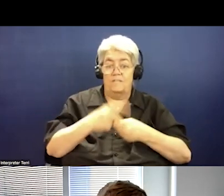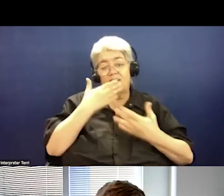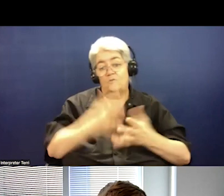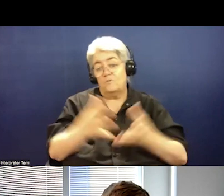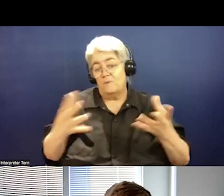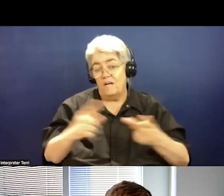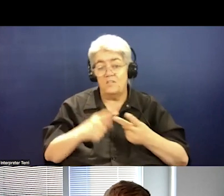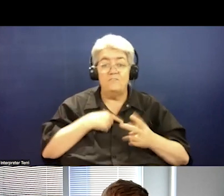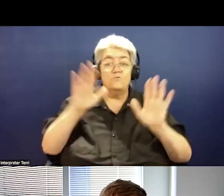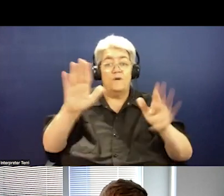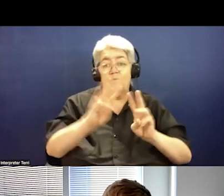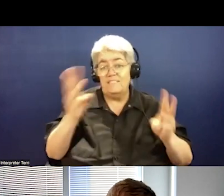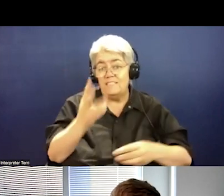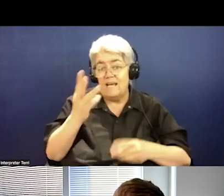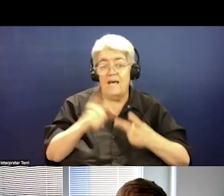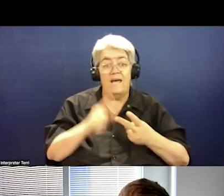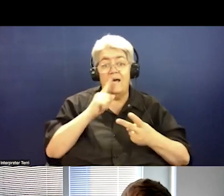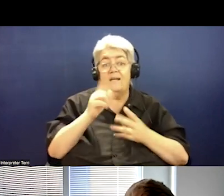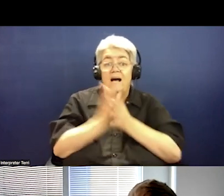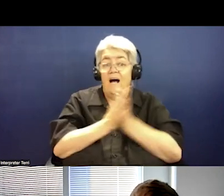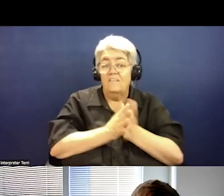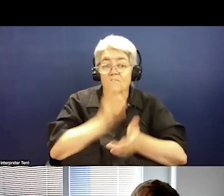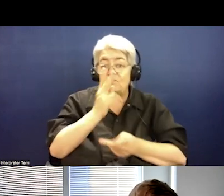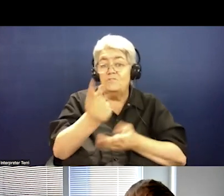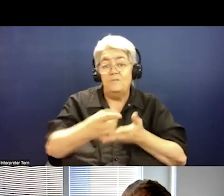great rest of your Wednesday. And we look forward to seeing you next week. Take care.